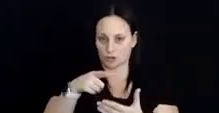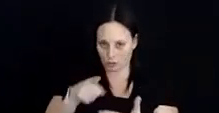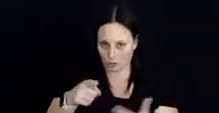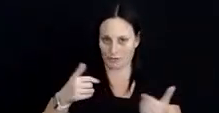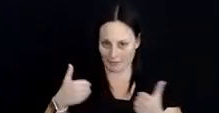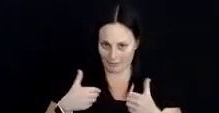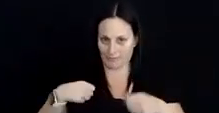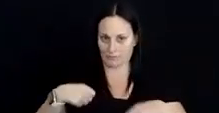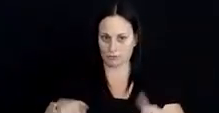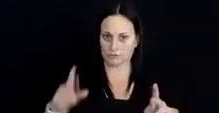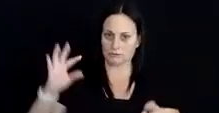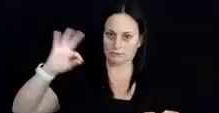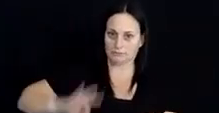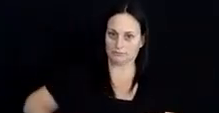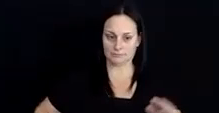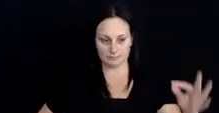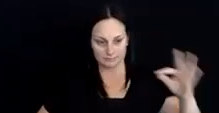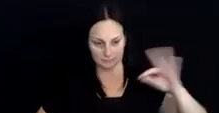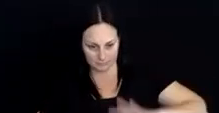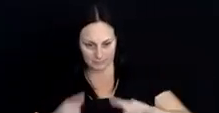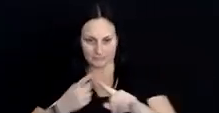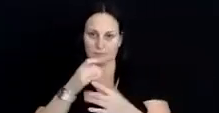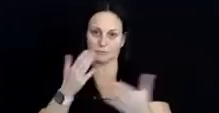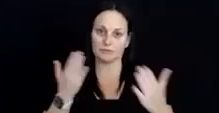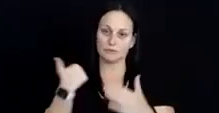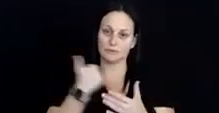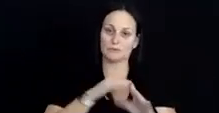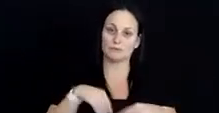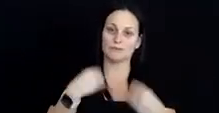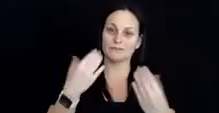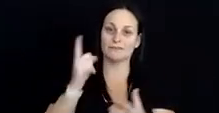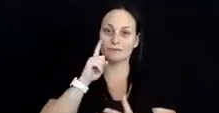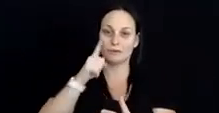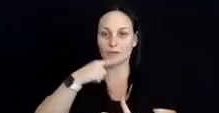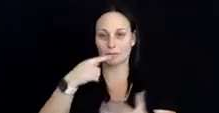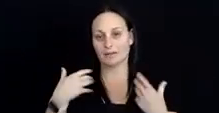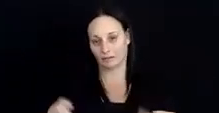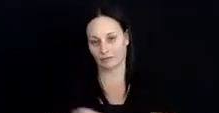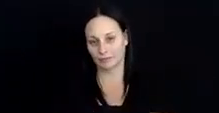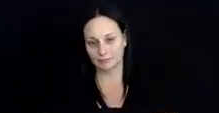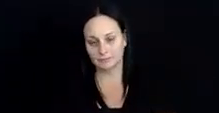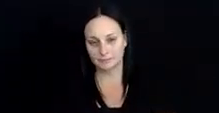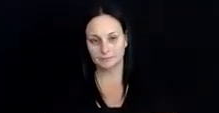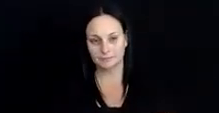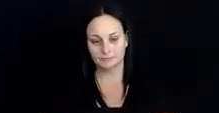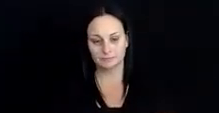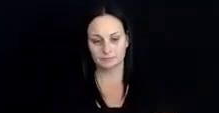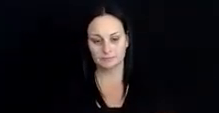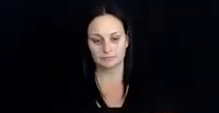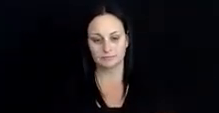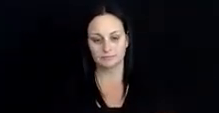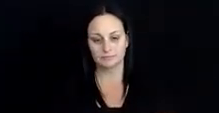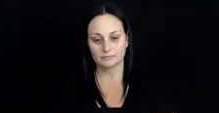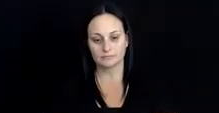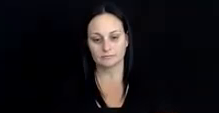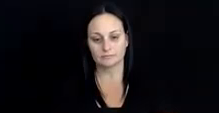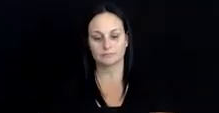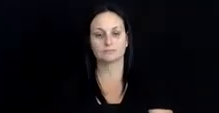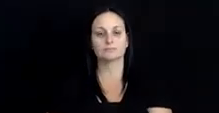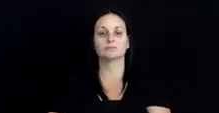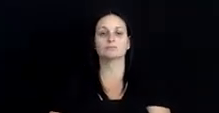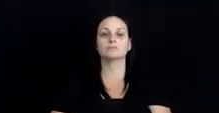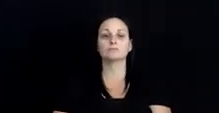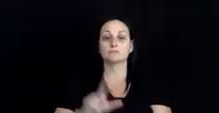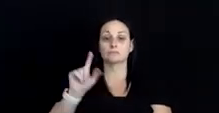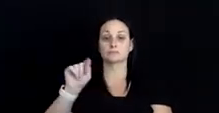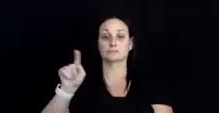to benefit from the services that we provide in public health. Over the 20th century,